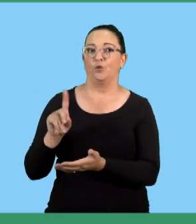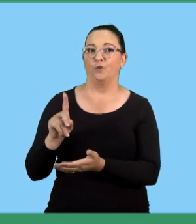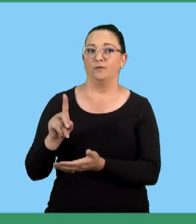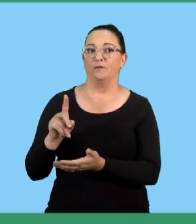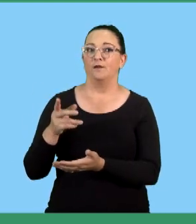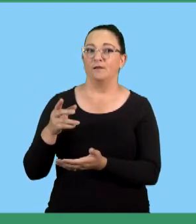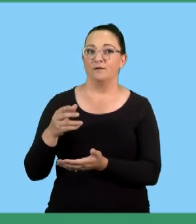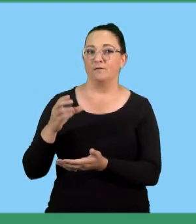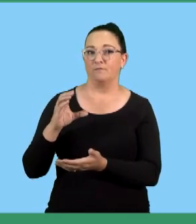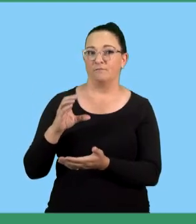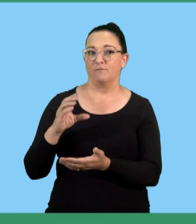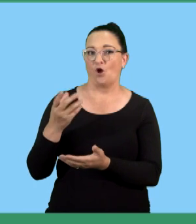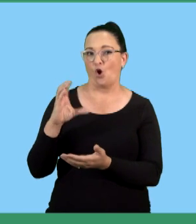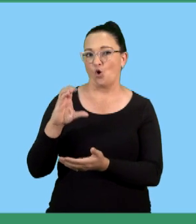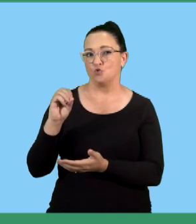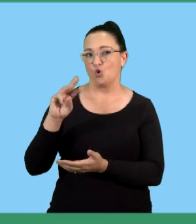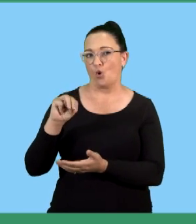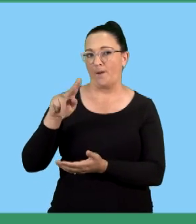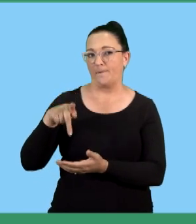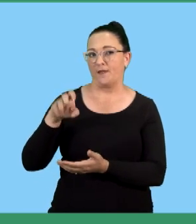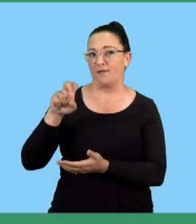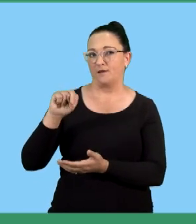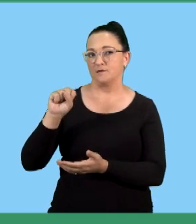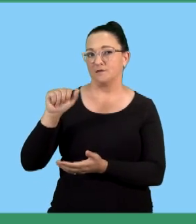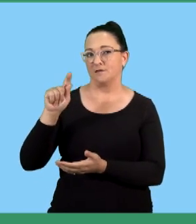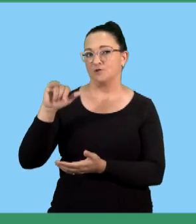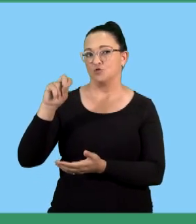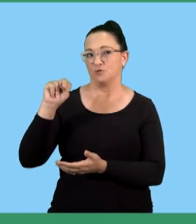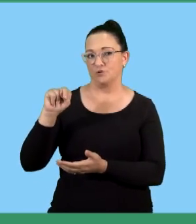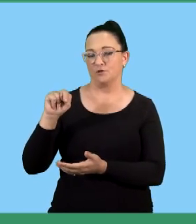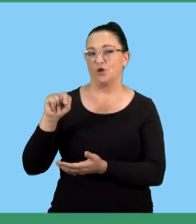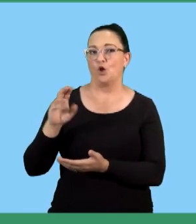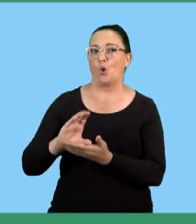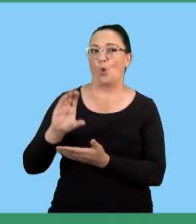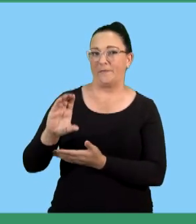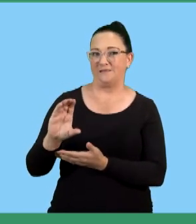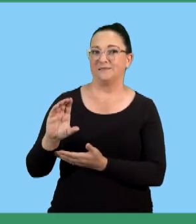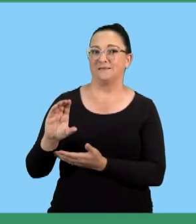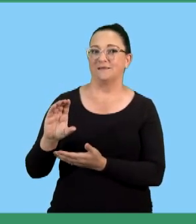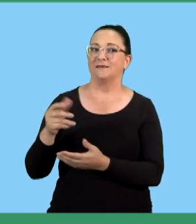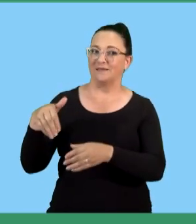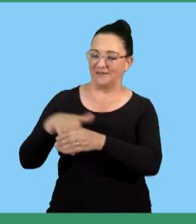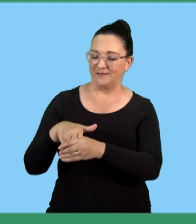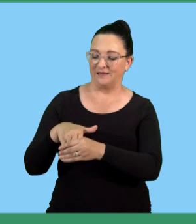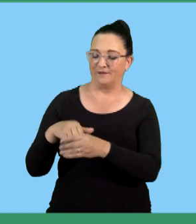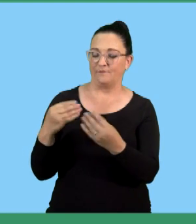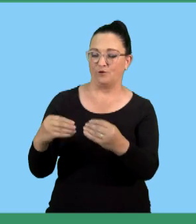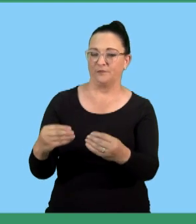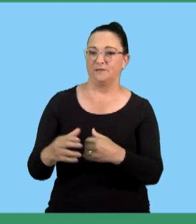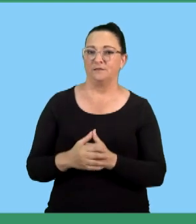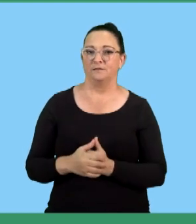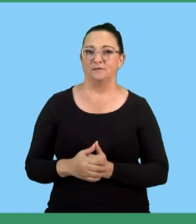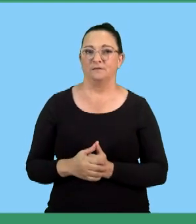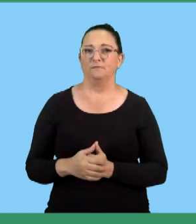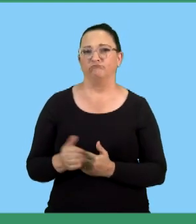and provide the particulars of the business. What do you mean by the particulars? Who have we employed? How many people have we employed? And what is